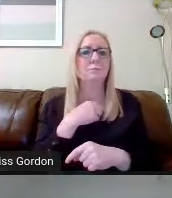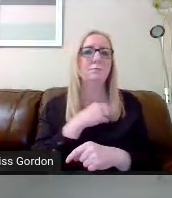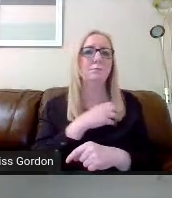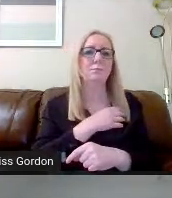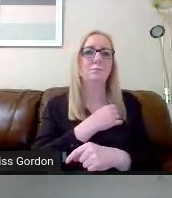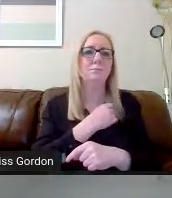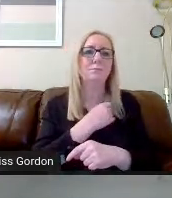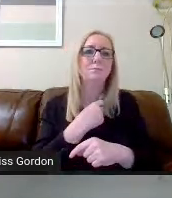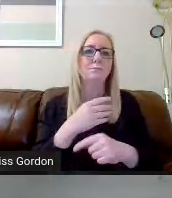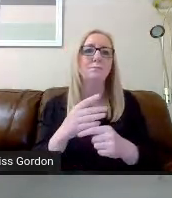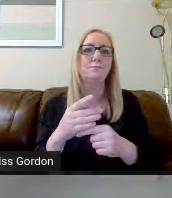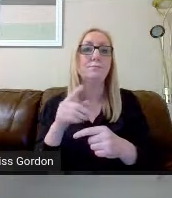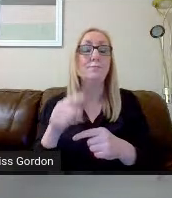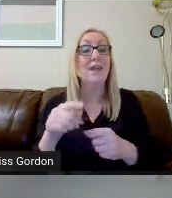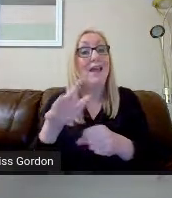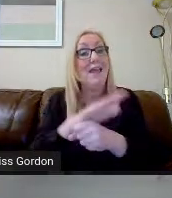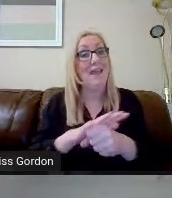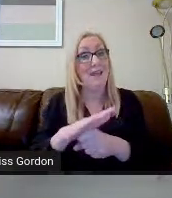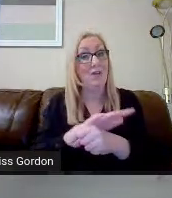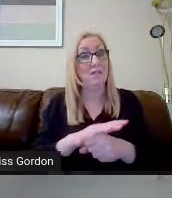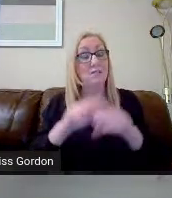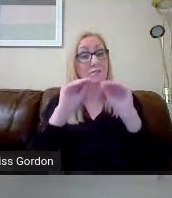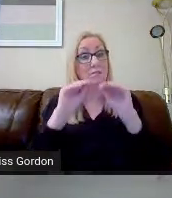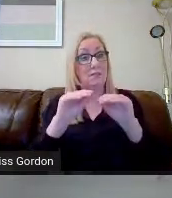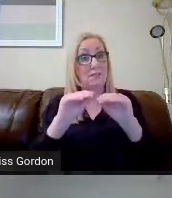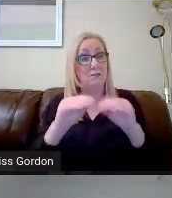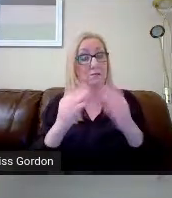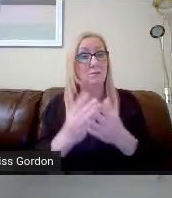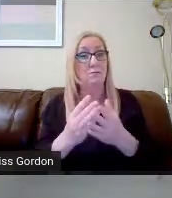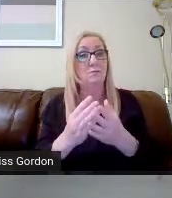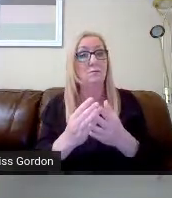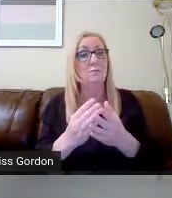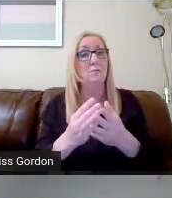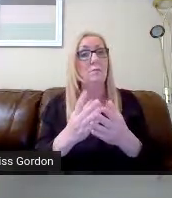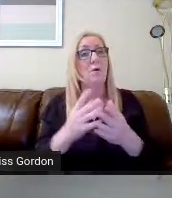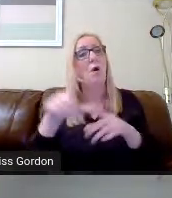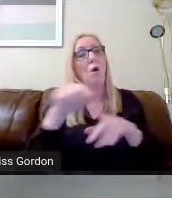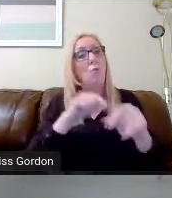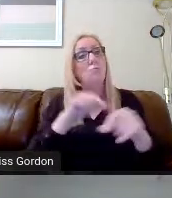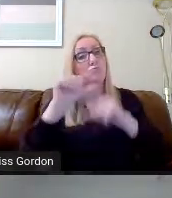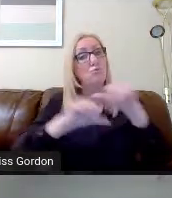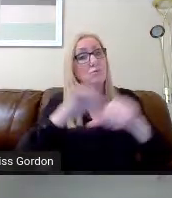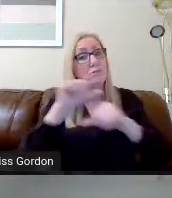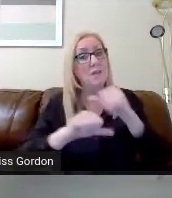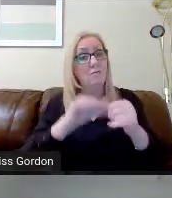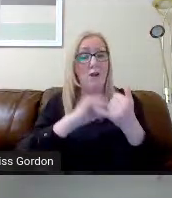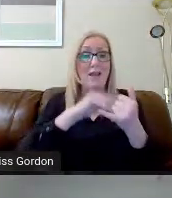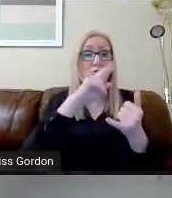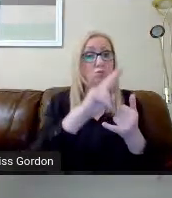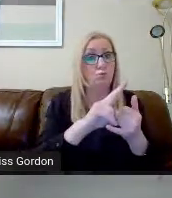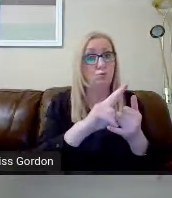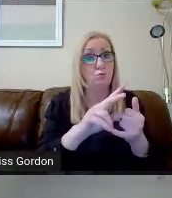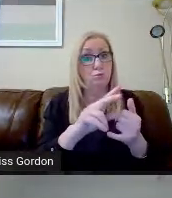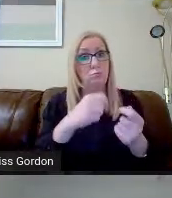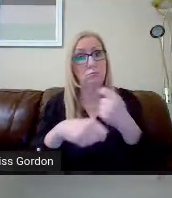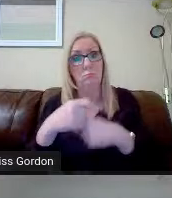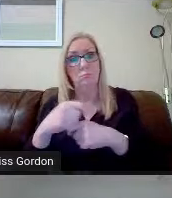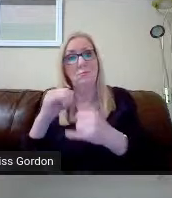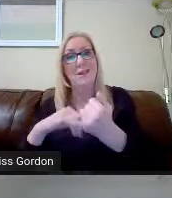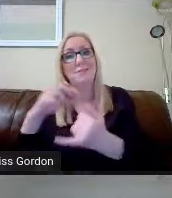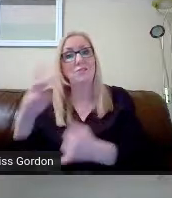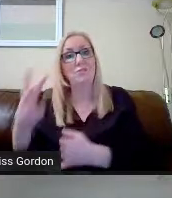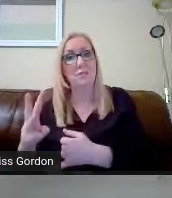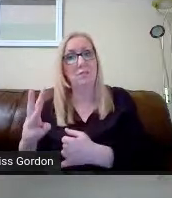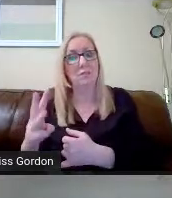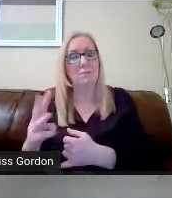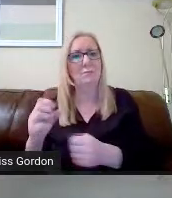In terms of the areas of study, the way that we set up the options process for second year into third year ensures that all young people